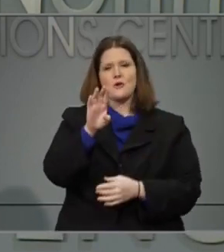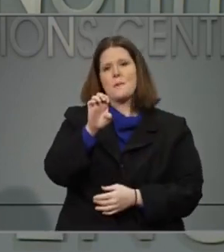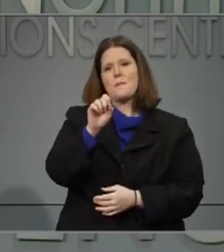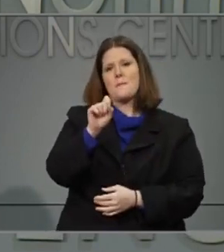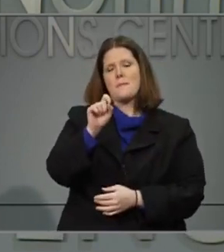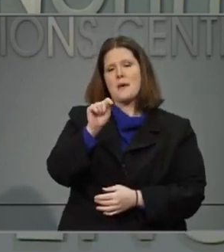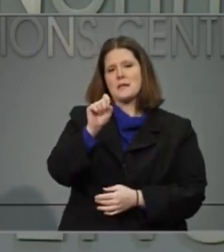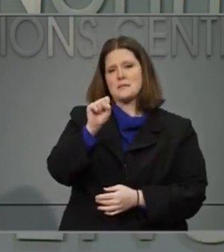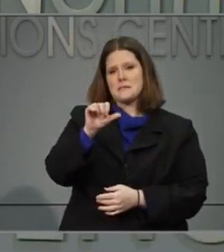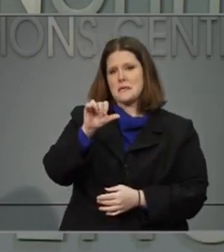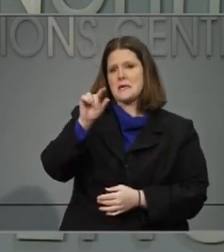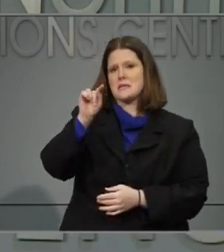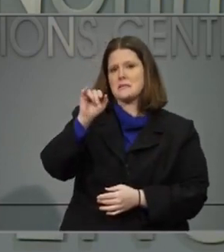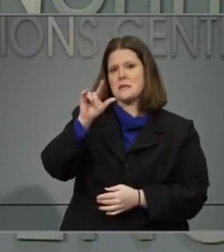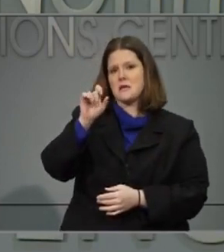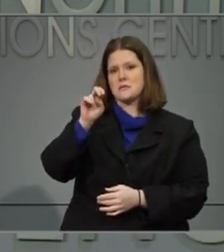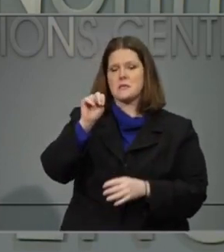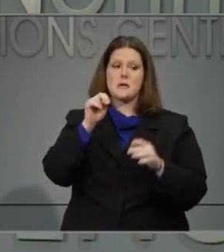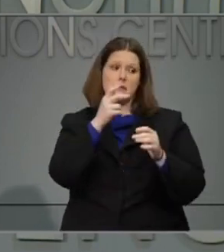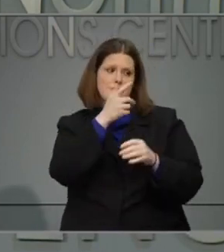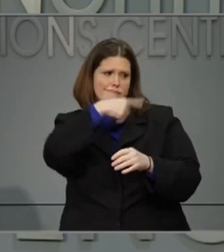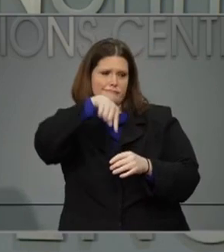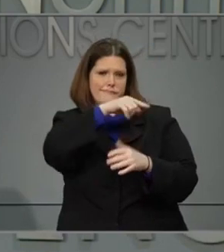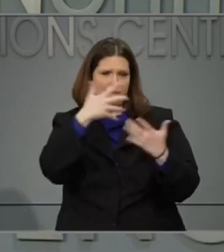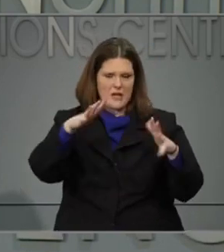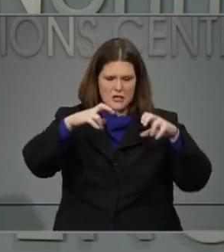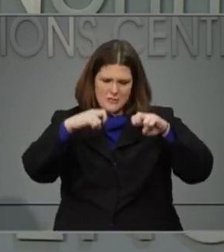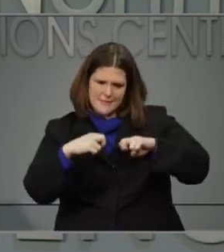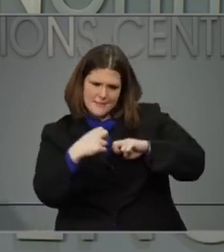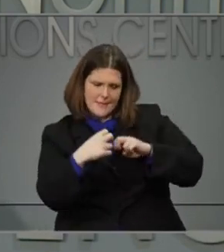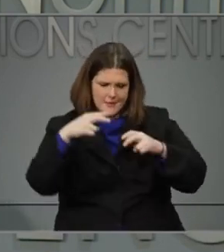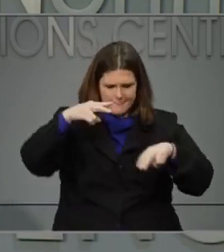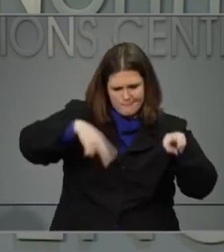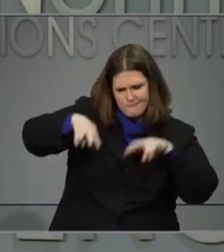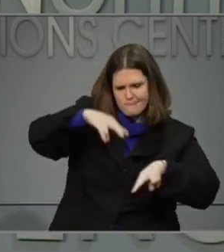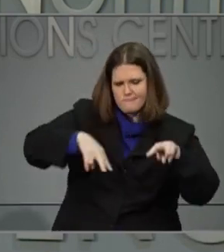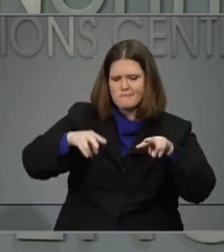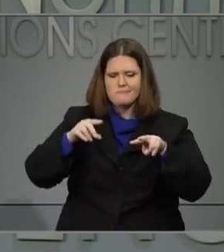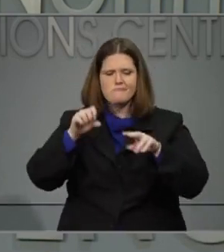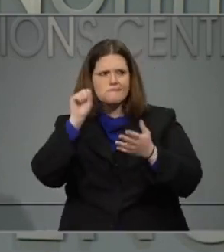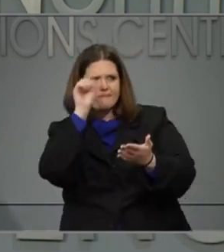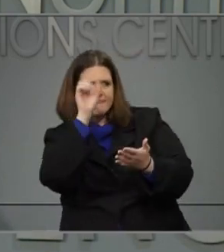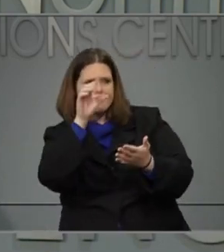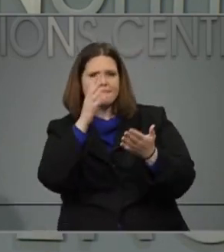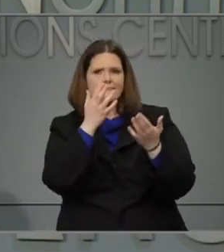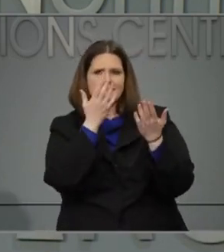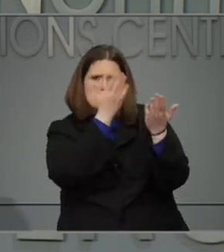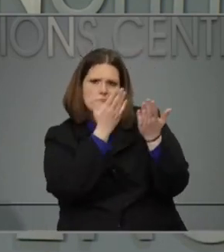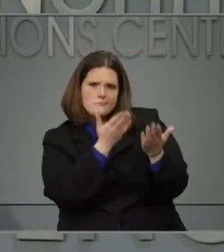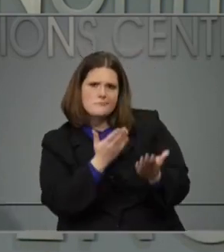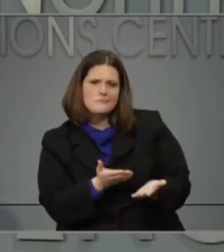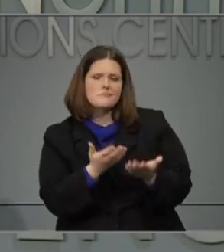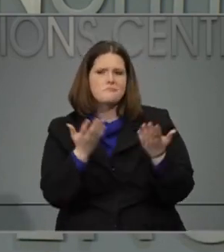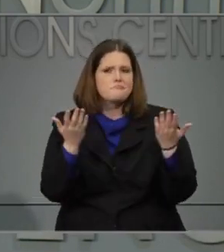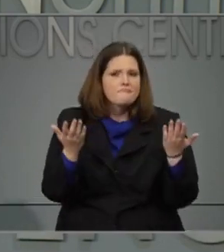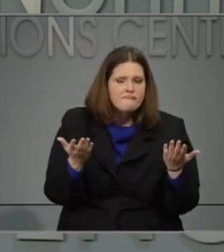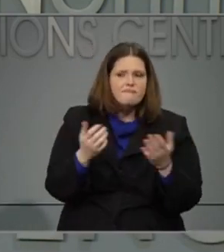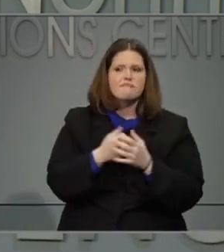looked at them and made some suggestions, but will